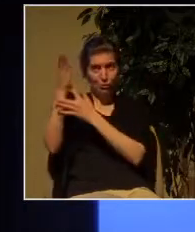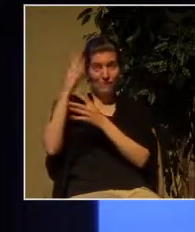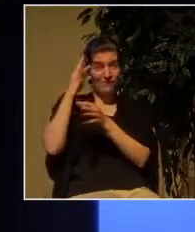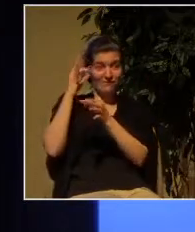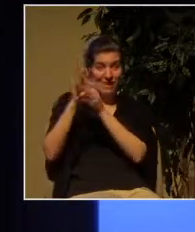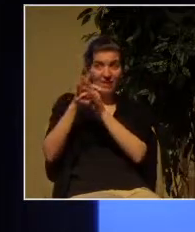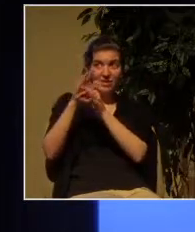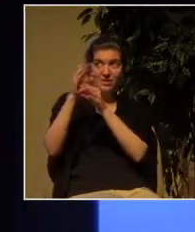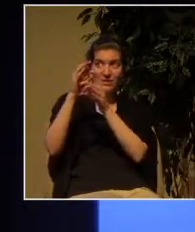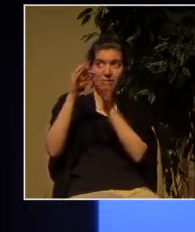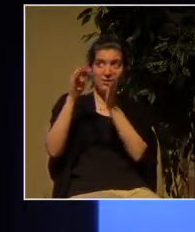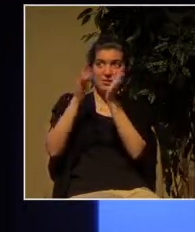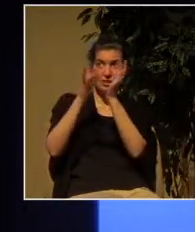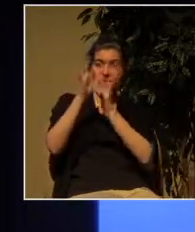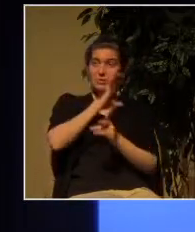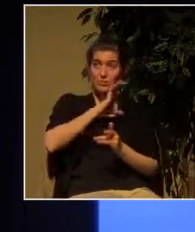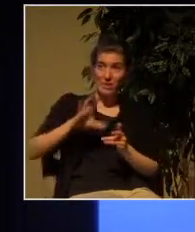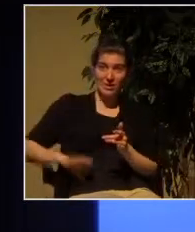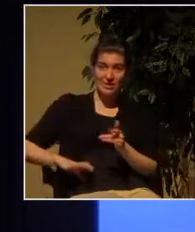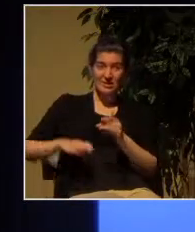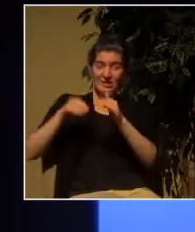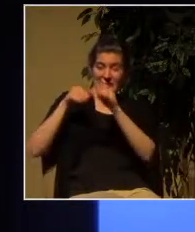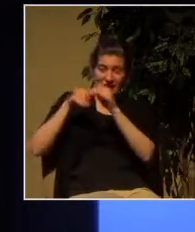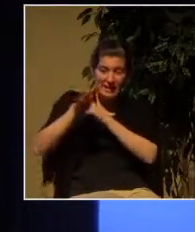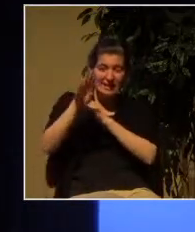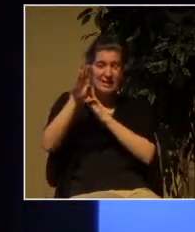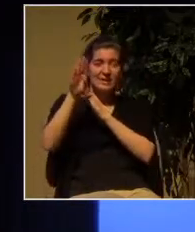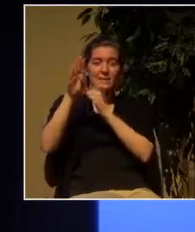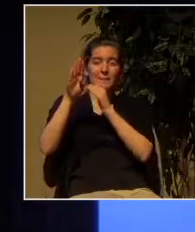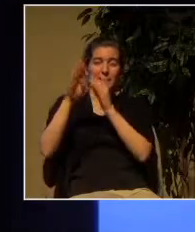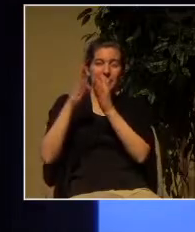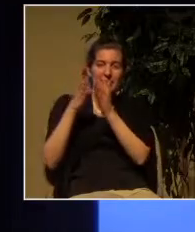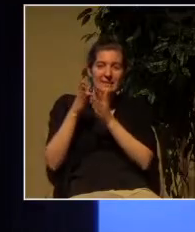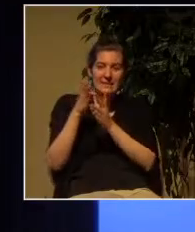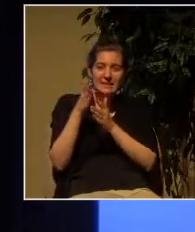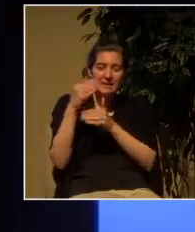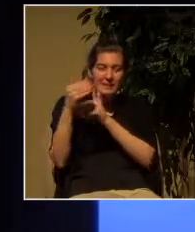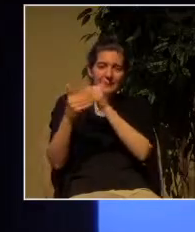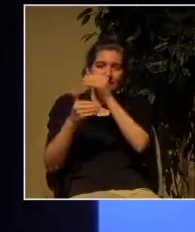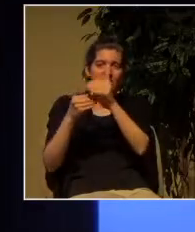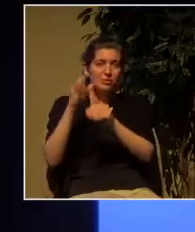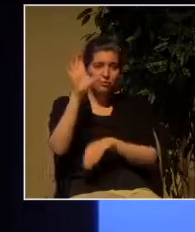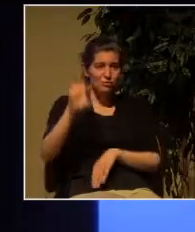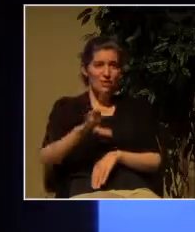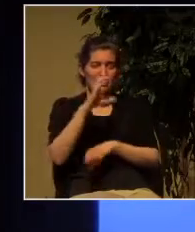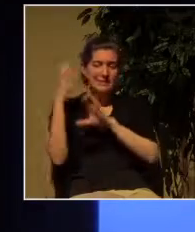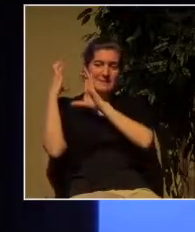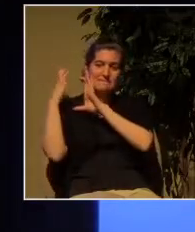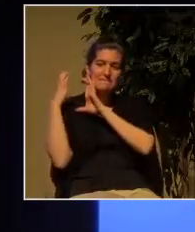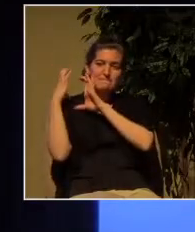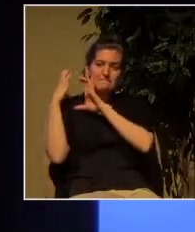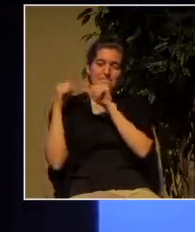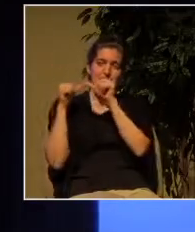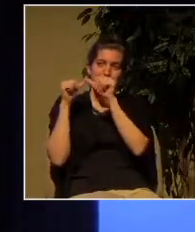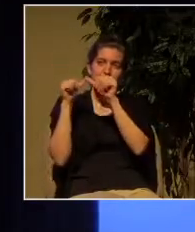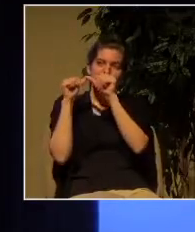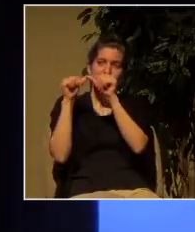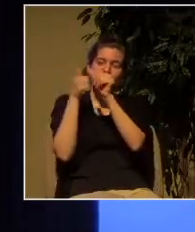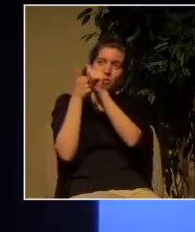those who walk the narrow road taking up their cross following Jesus